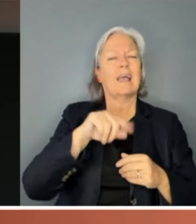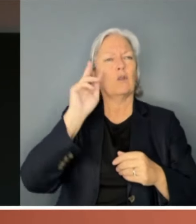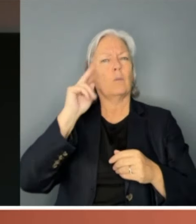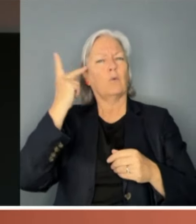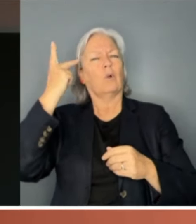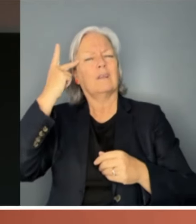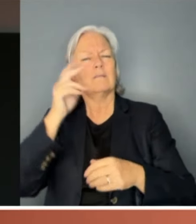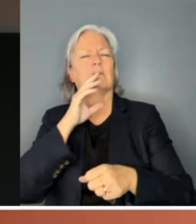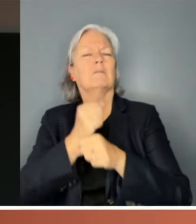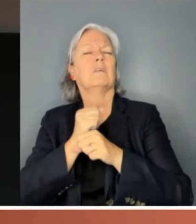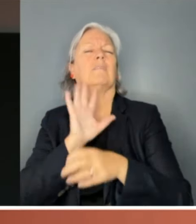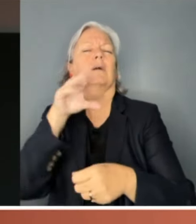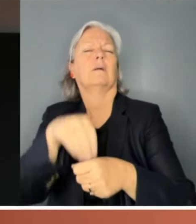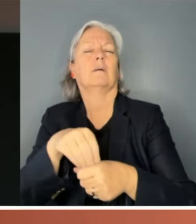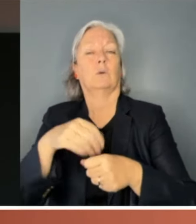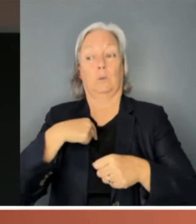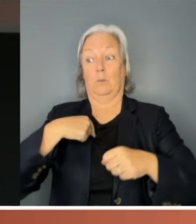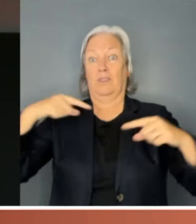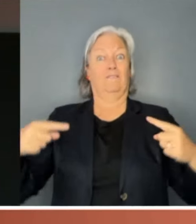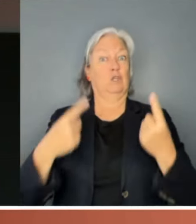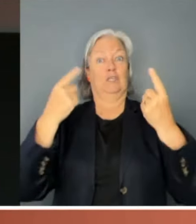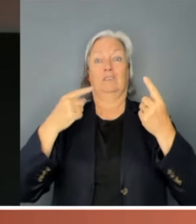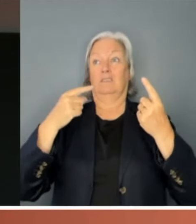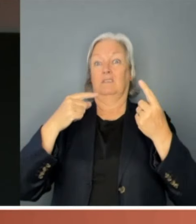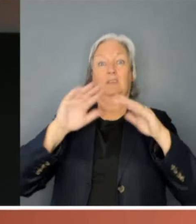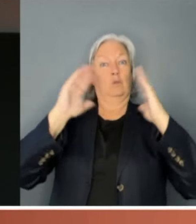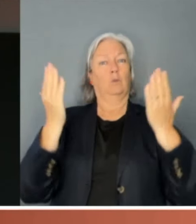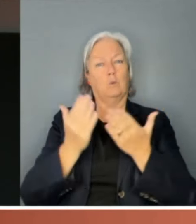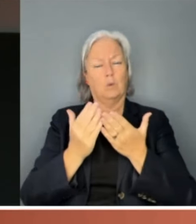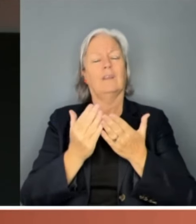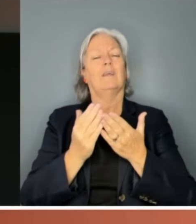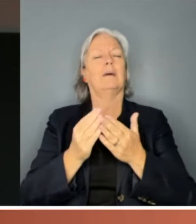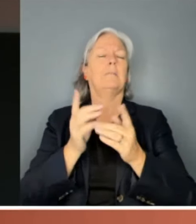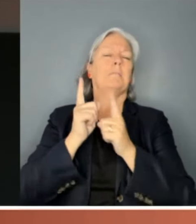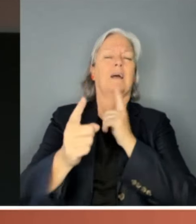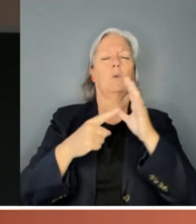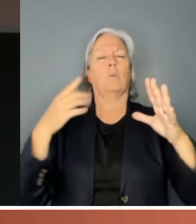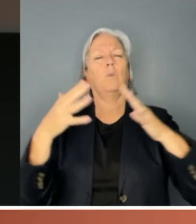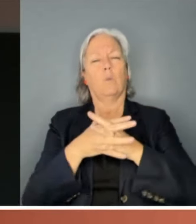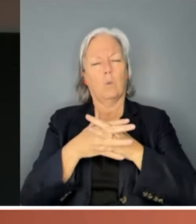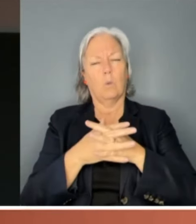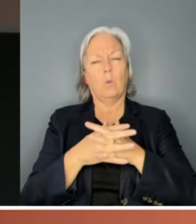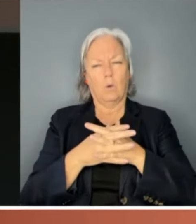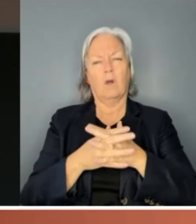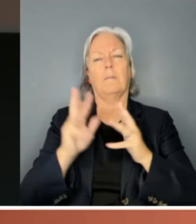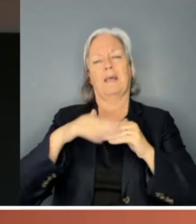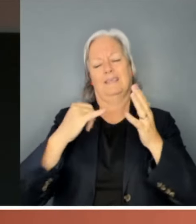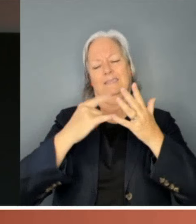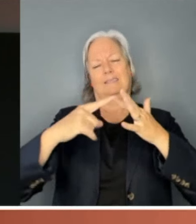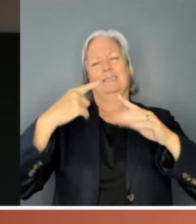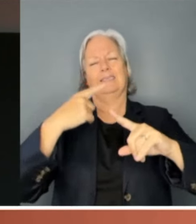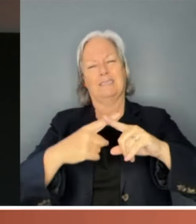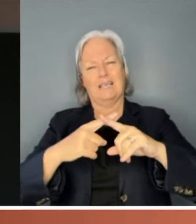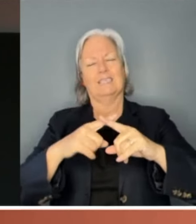We were the first in the world to pass a law against sex discrimination. Prime Minister